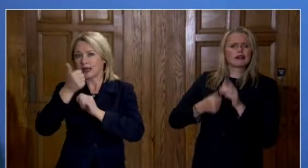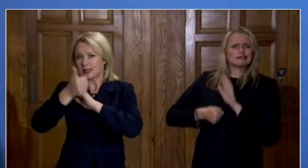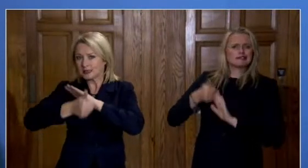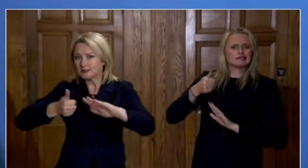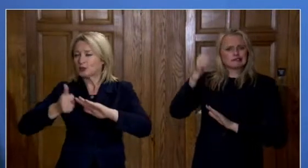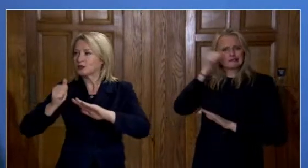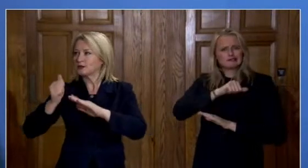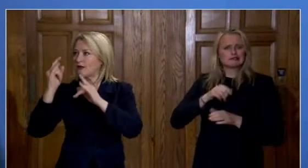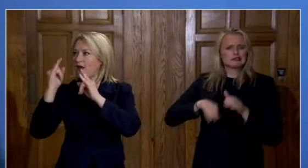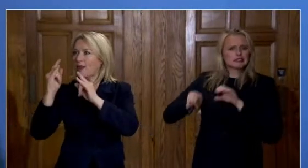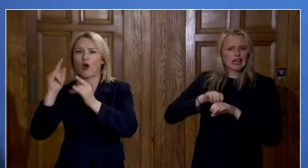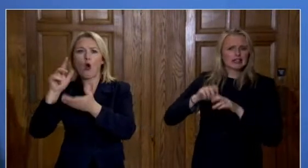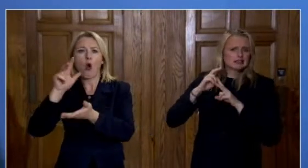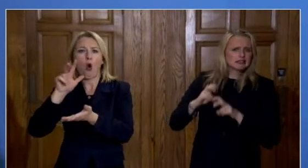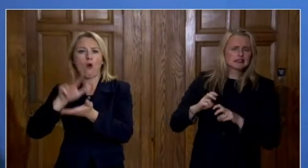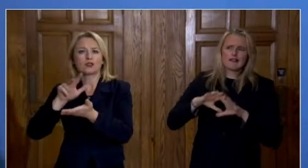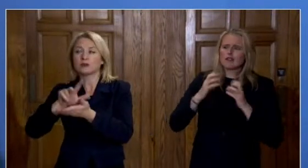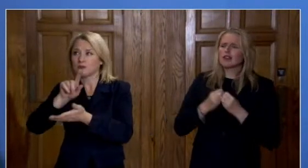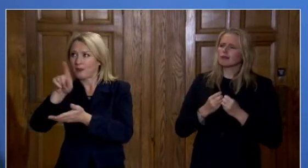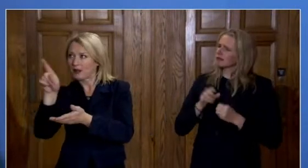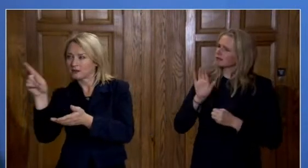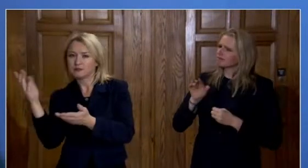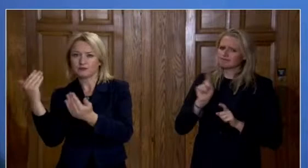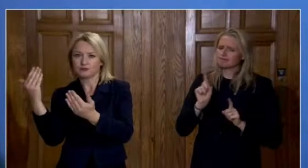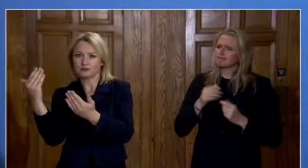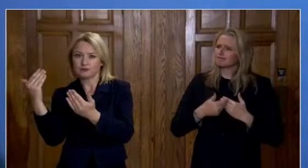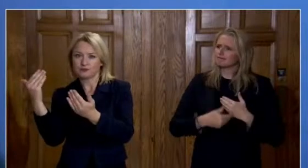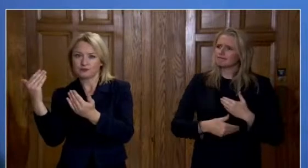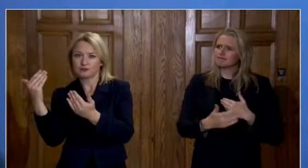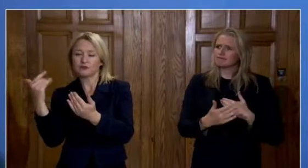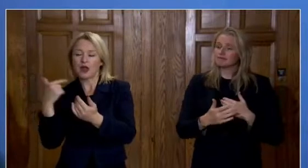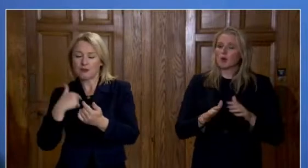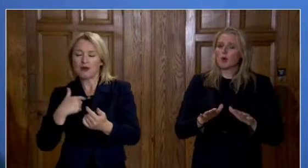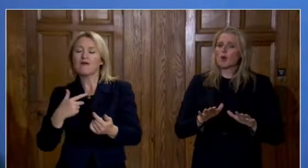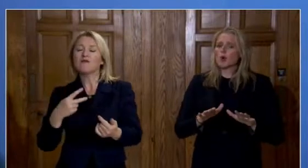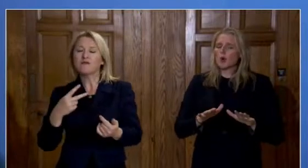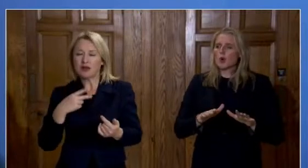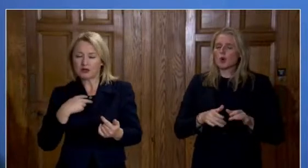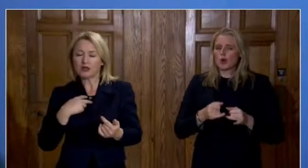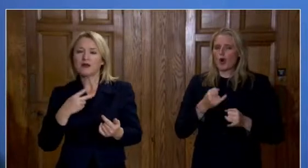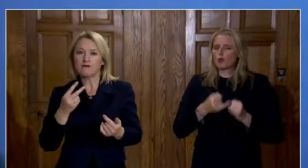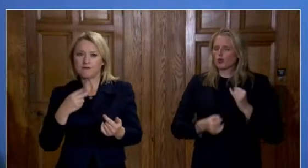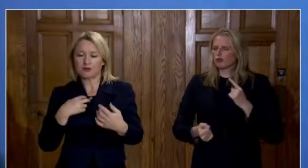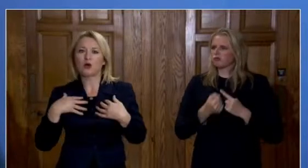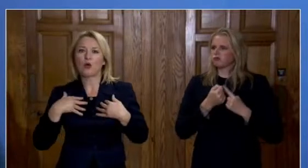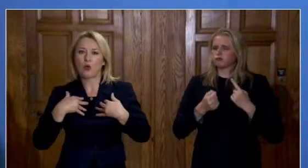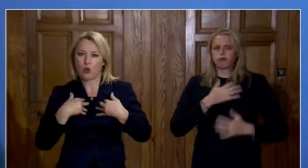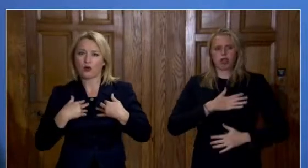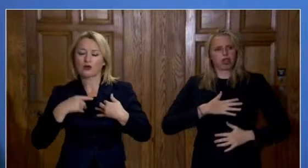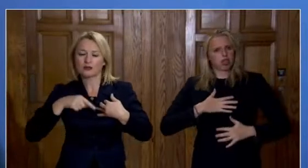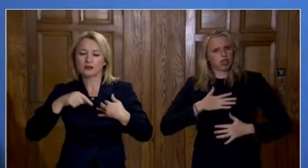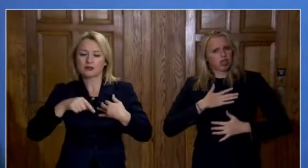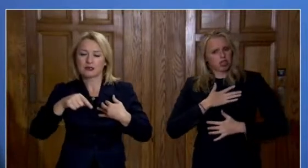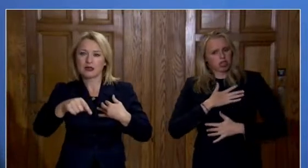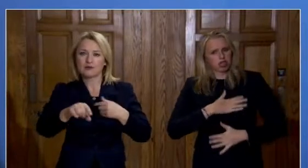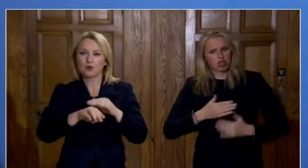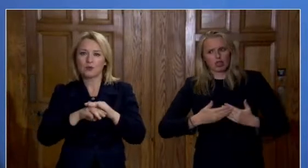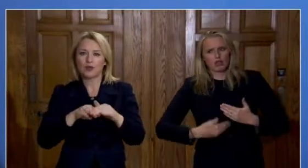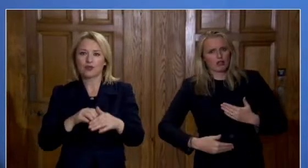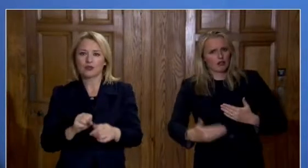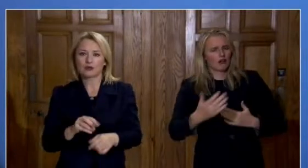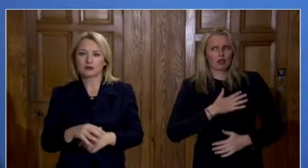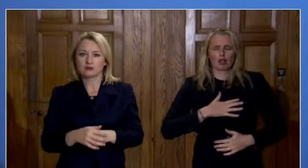lies ahead in the next few months than I have been since becoming health minister. But let me repeat